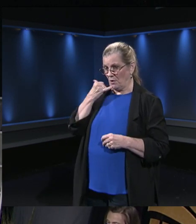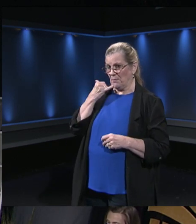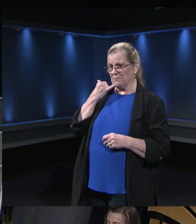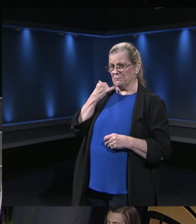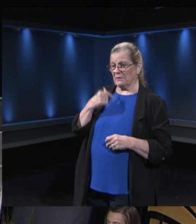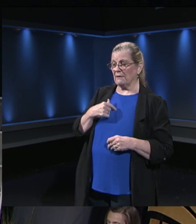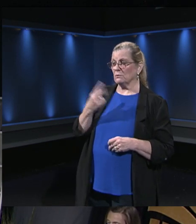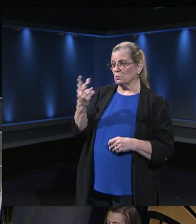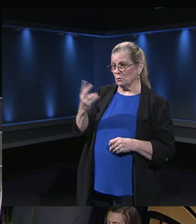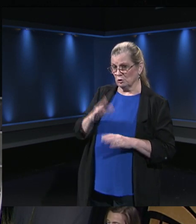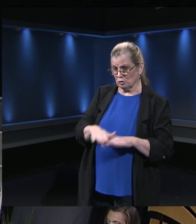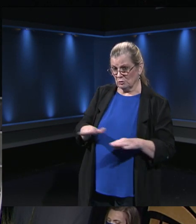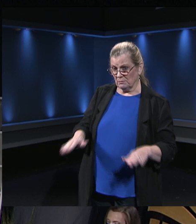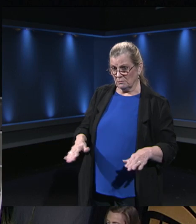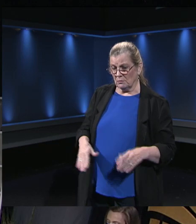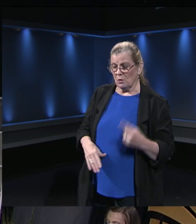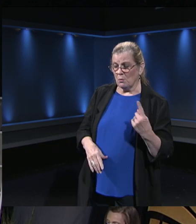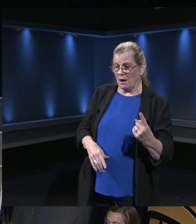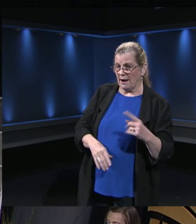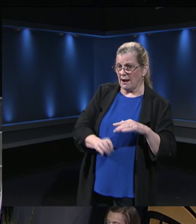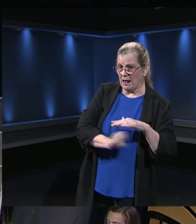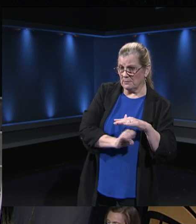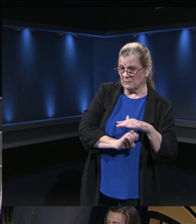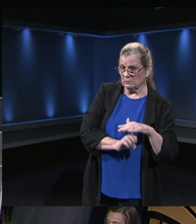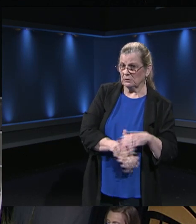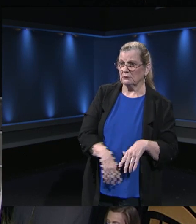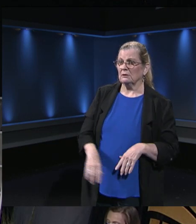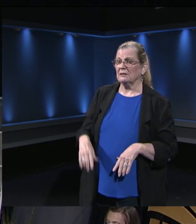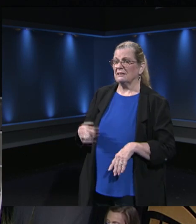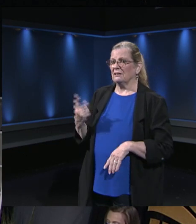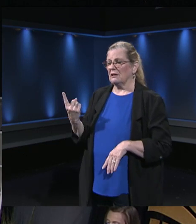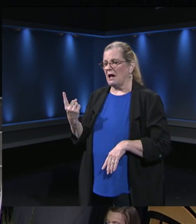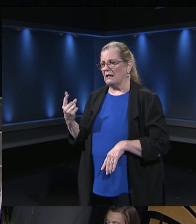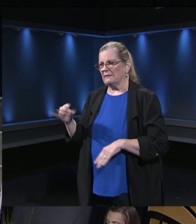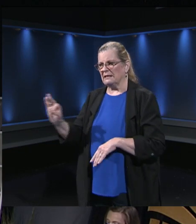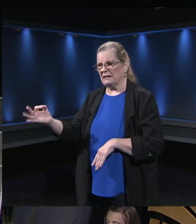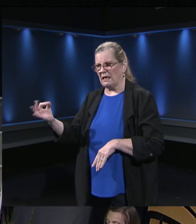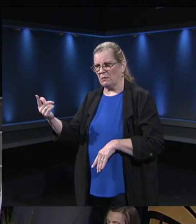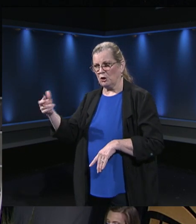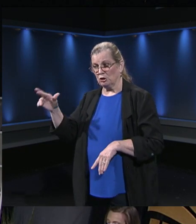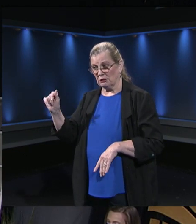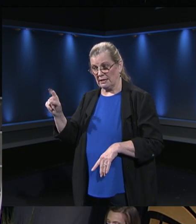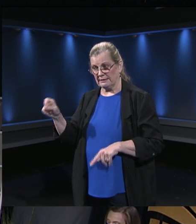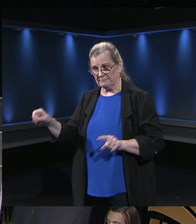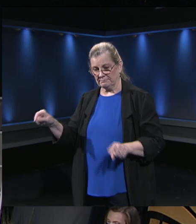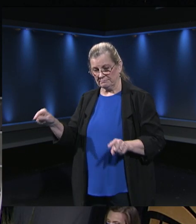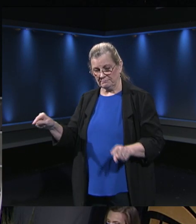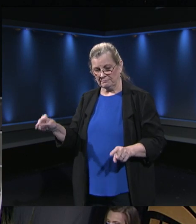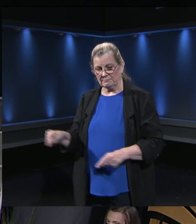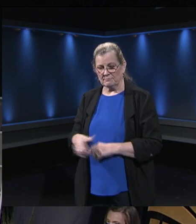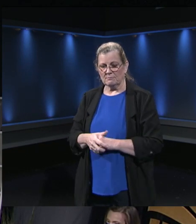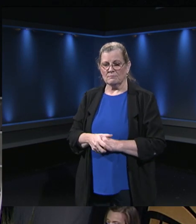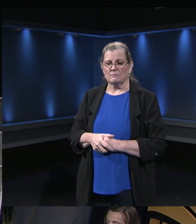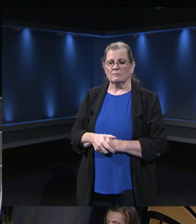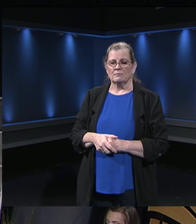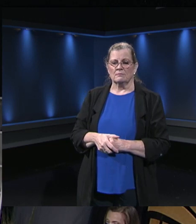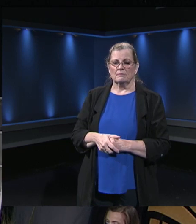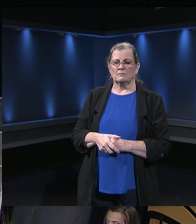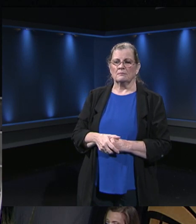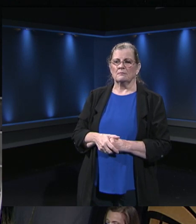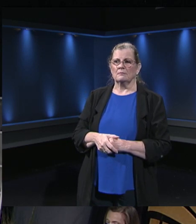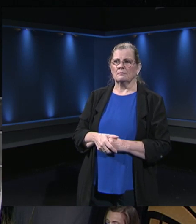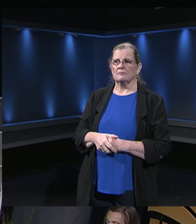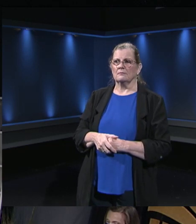is in the elementary and one is going to be in ninth grade. Now, during the